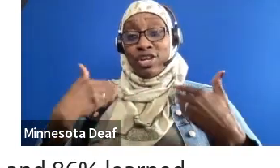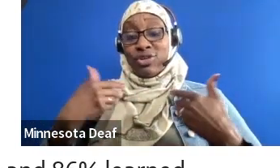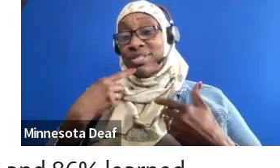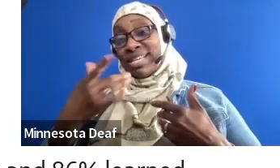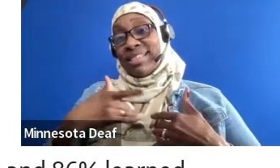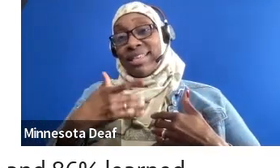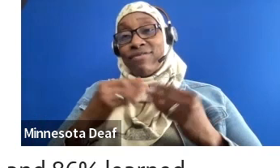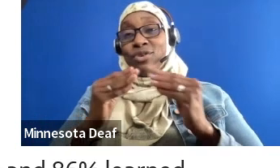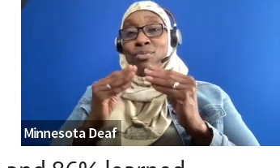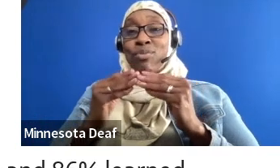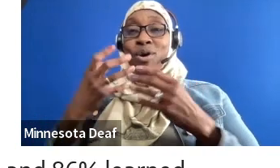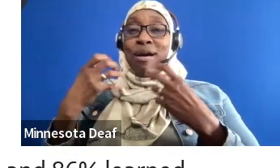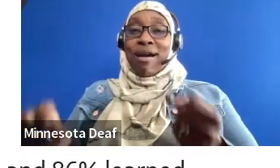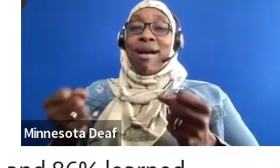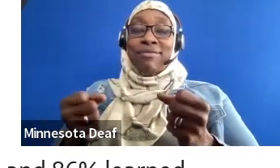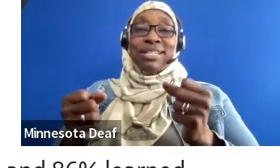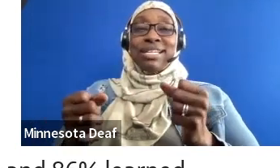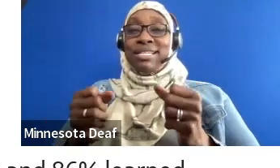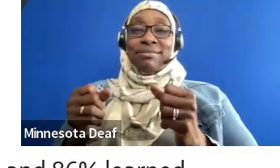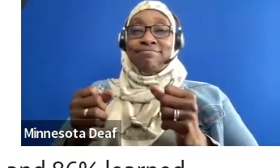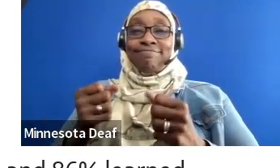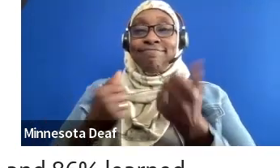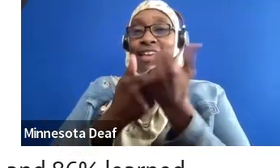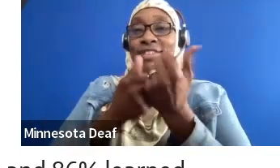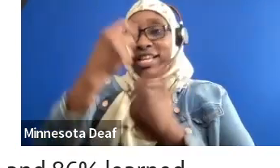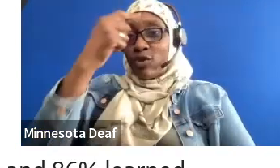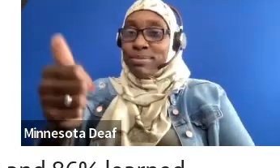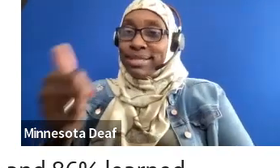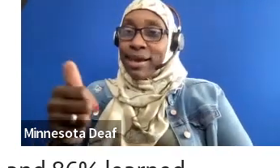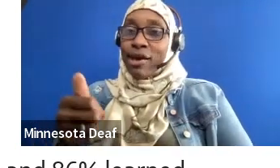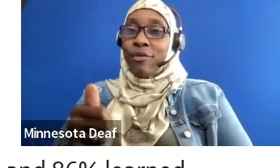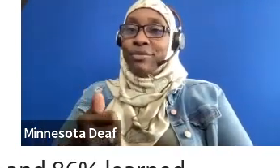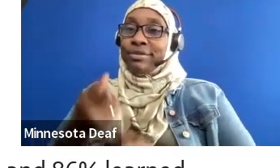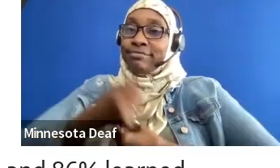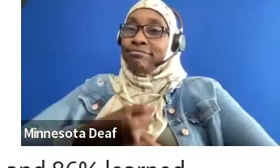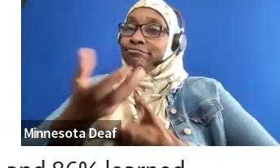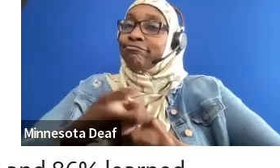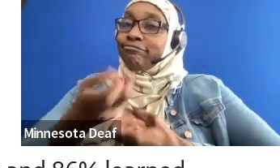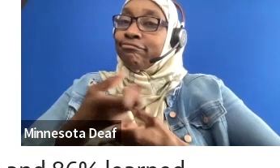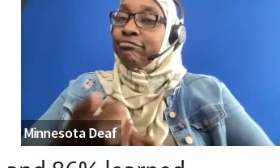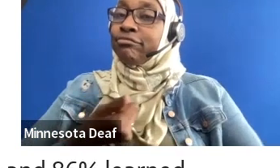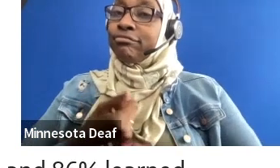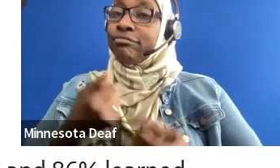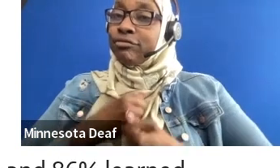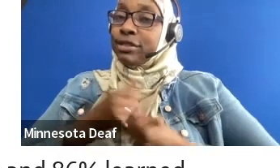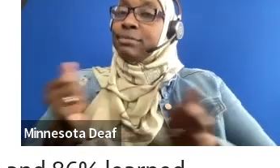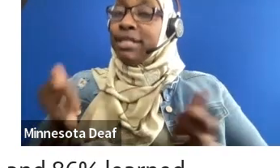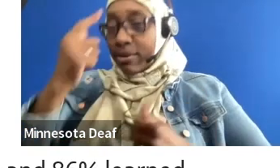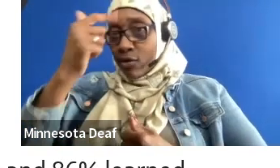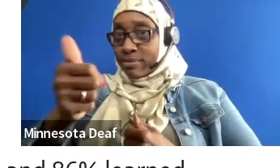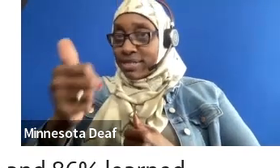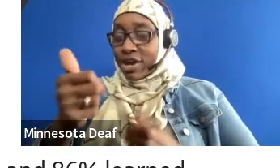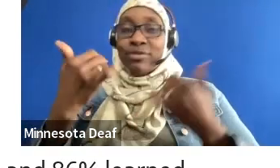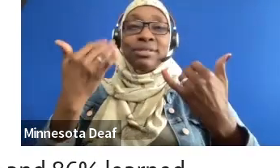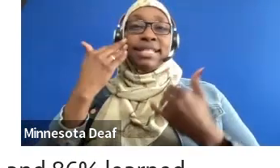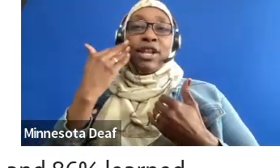up for themselves, right? Whether it's at school, at the doctor, up to their parents, right? Like, they know better about how to advocate for their own needs.